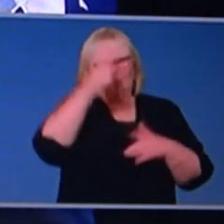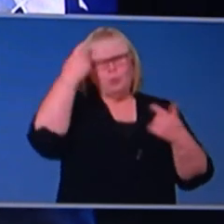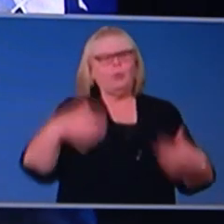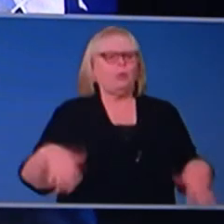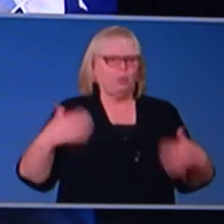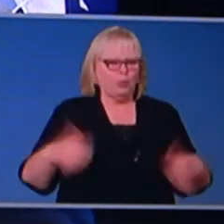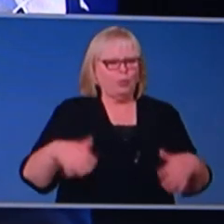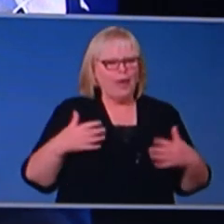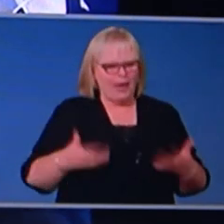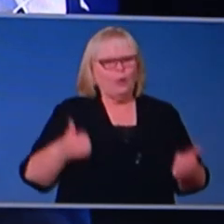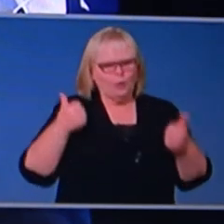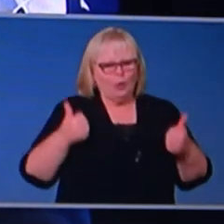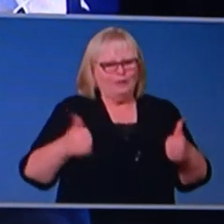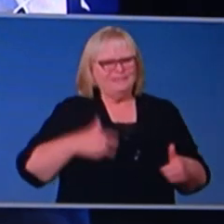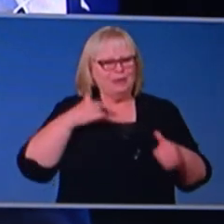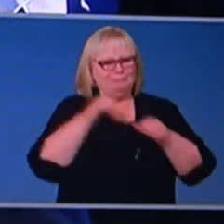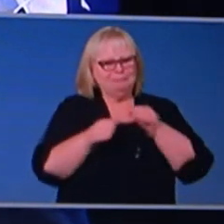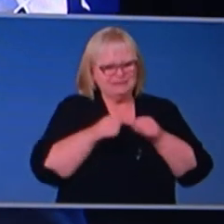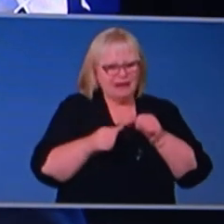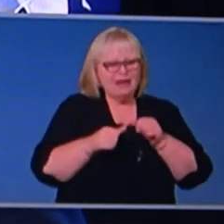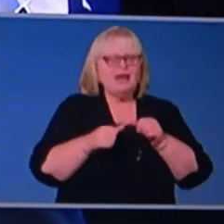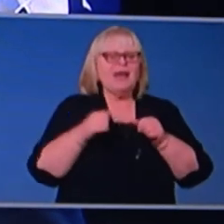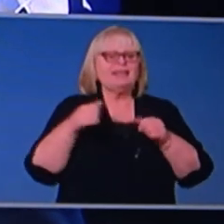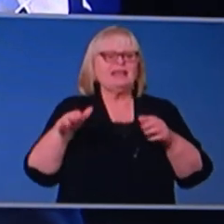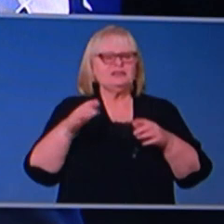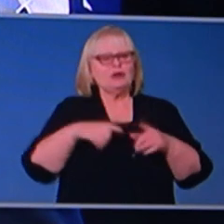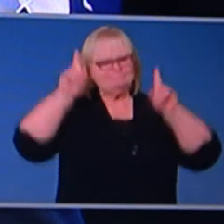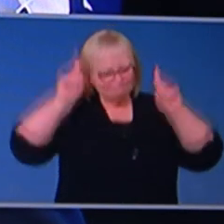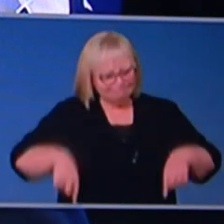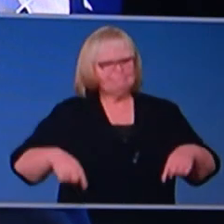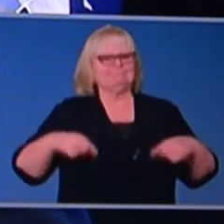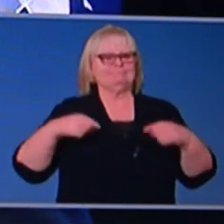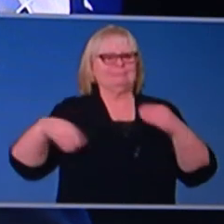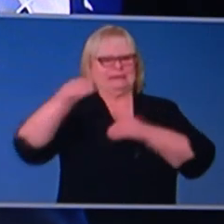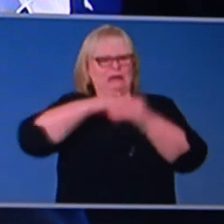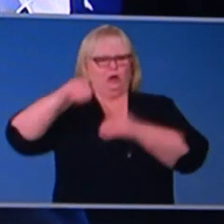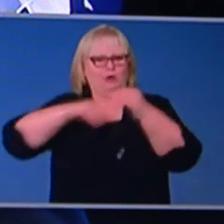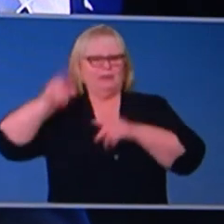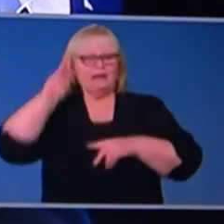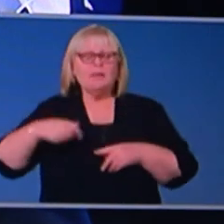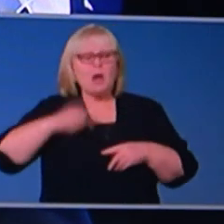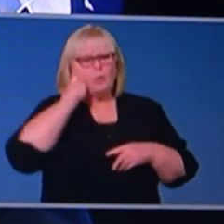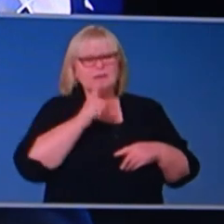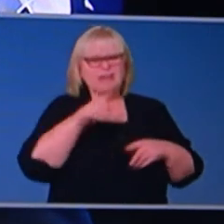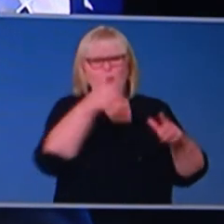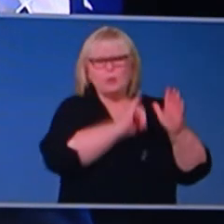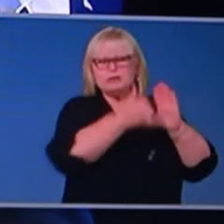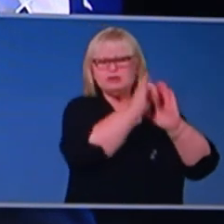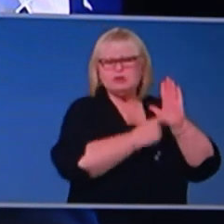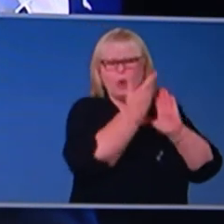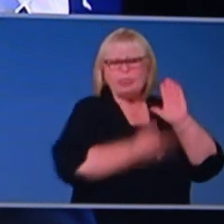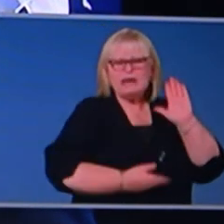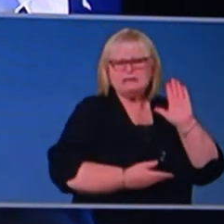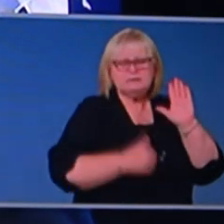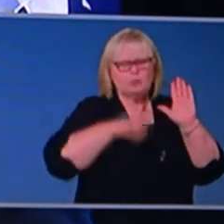importantly enable the economy to move to a higher gear. That's what we want to see happen. So I'm not going to flag any, any particular ones, uh, at